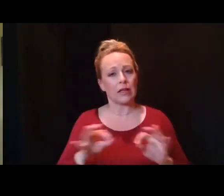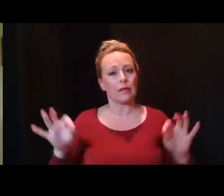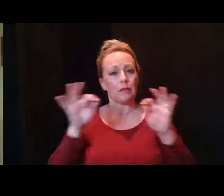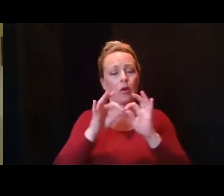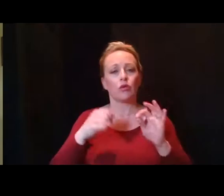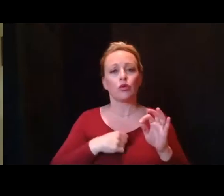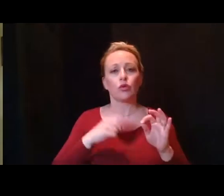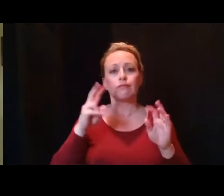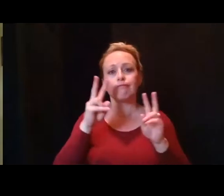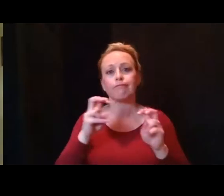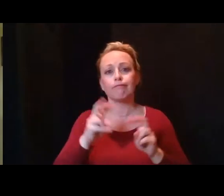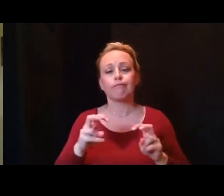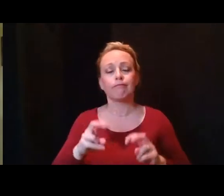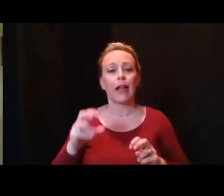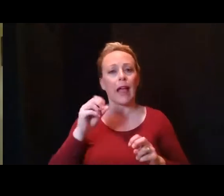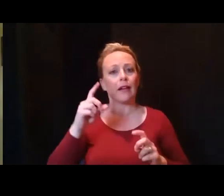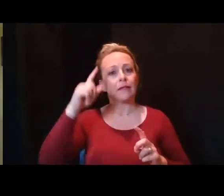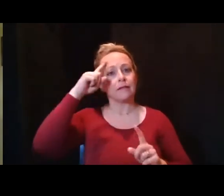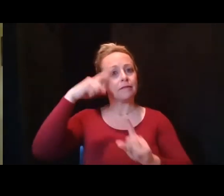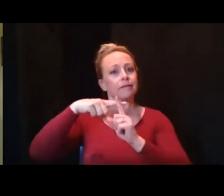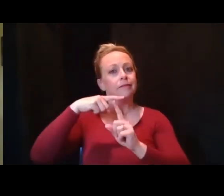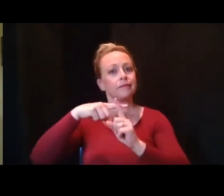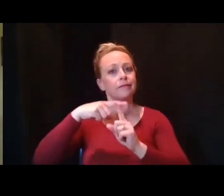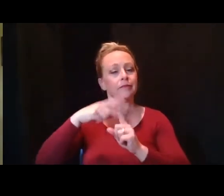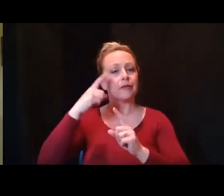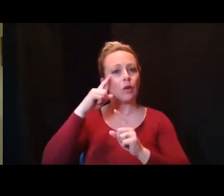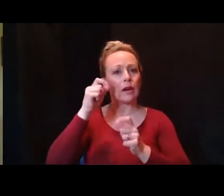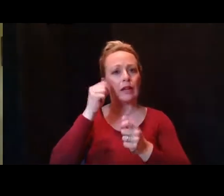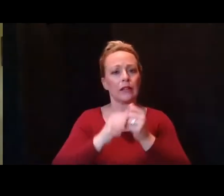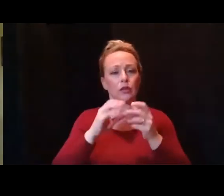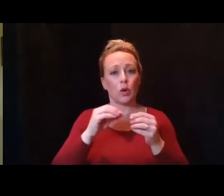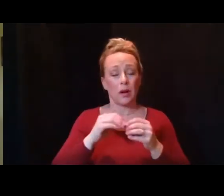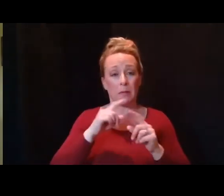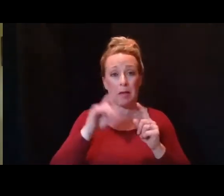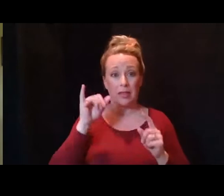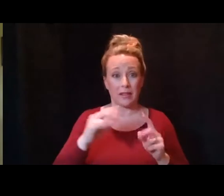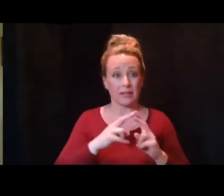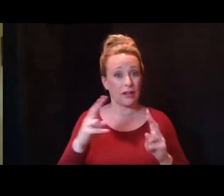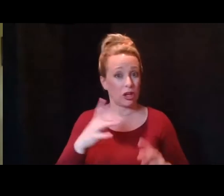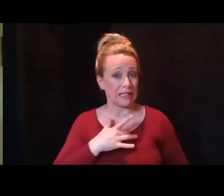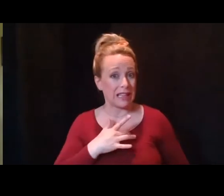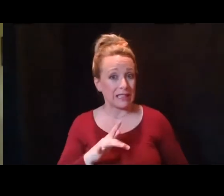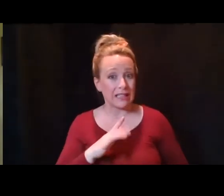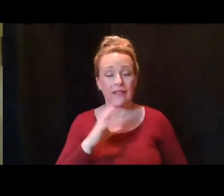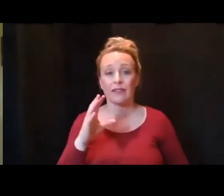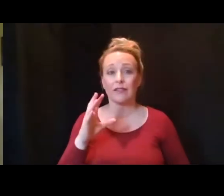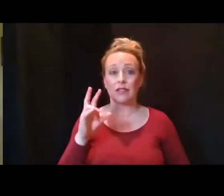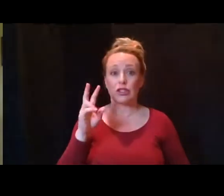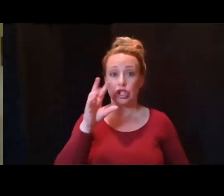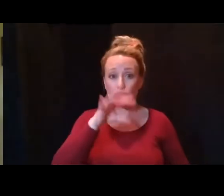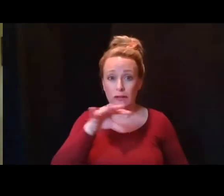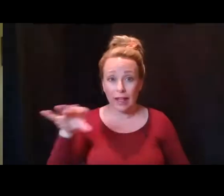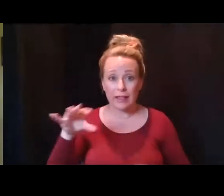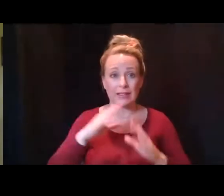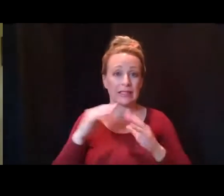for the bright side of every story. That's an incredibly sensitive surveillance system. And